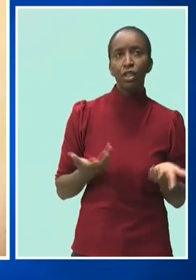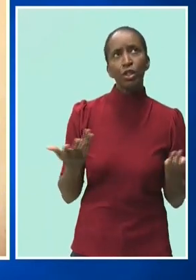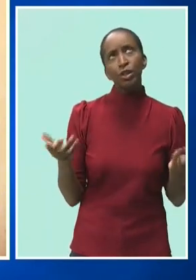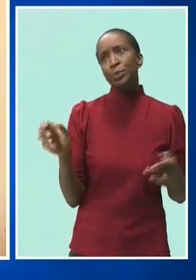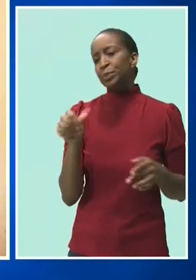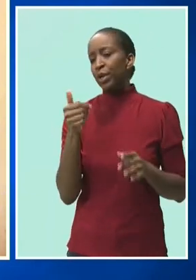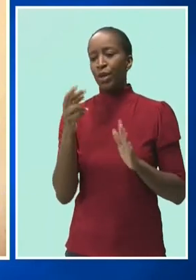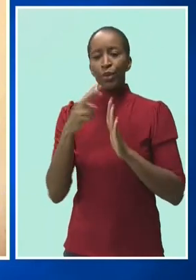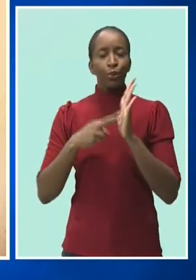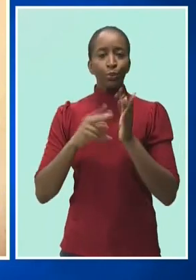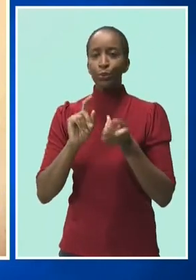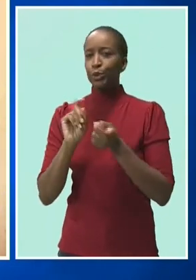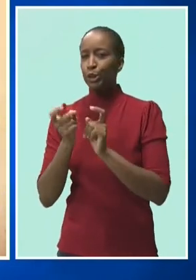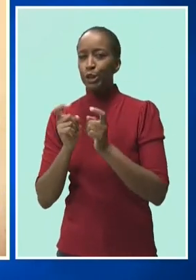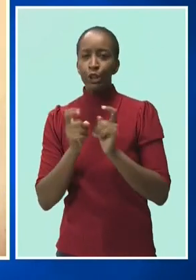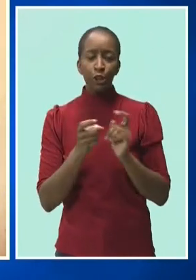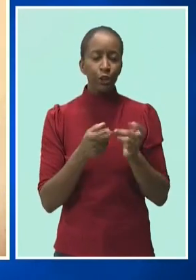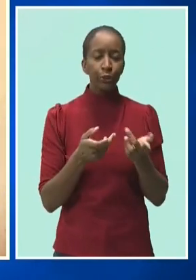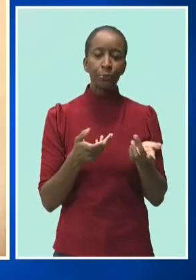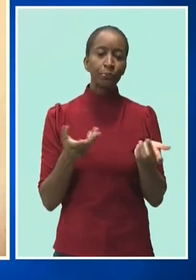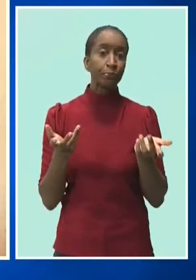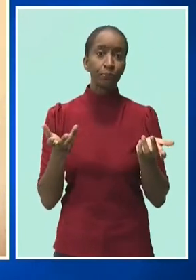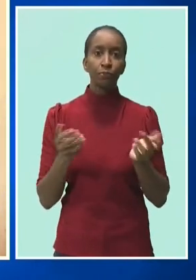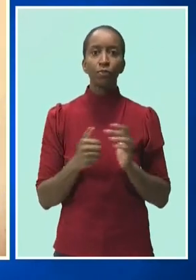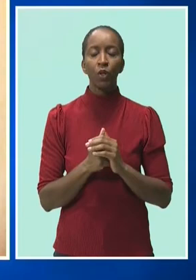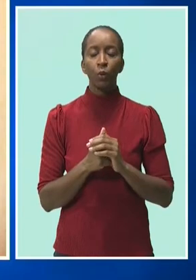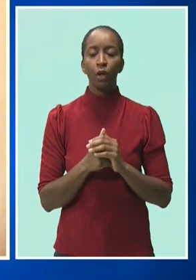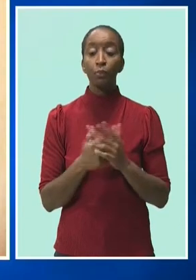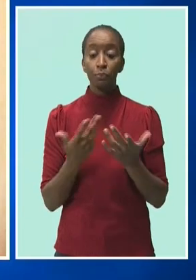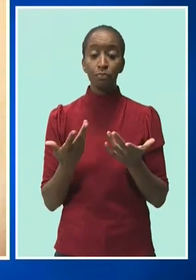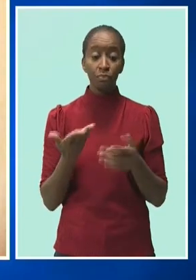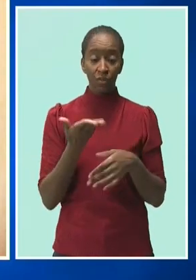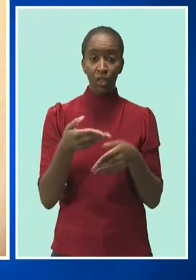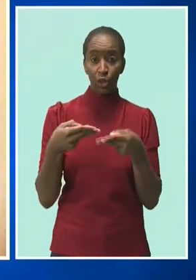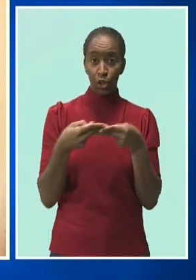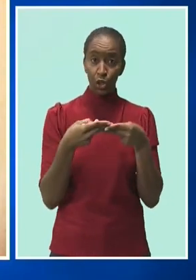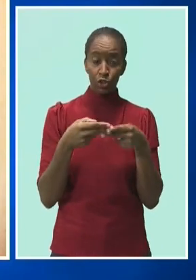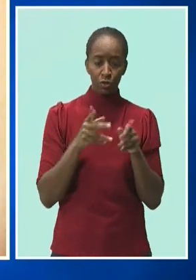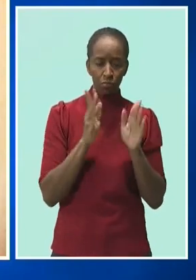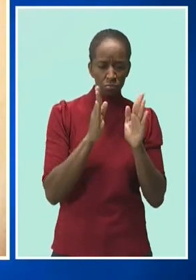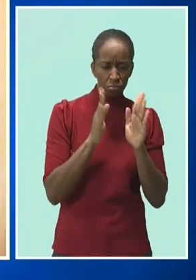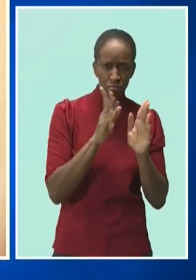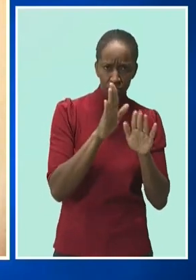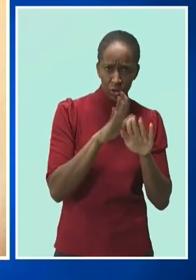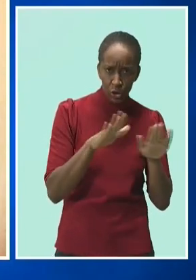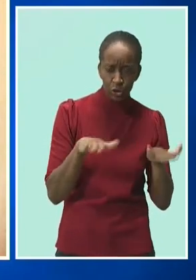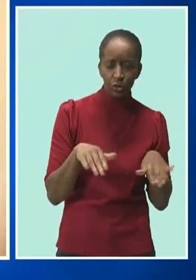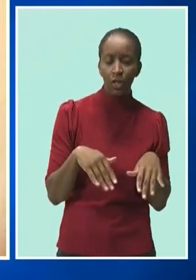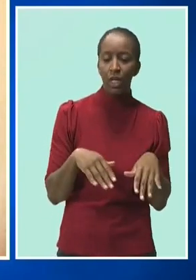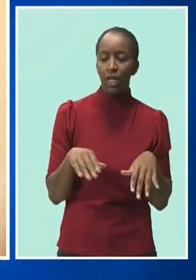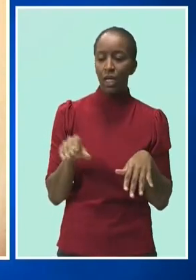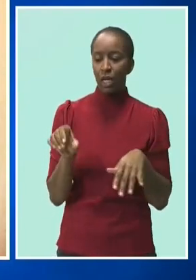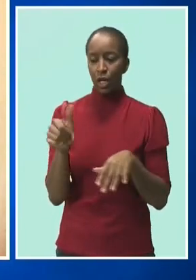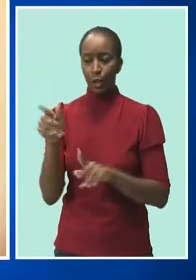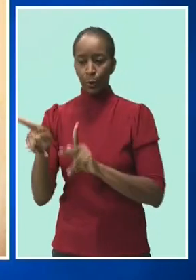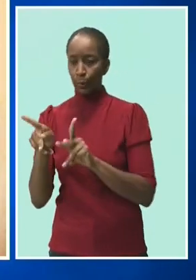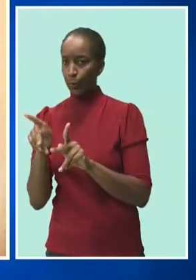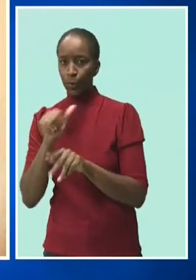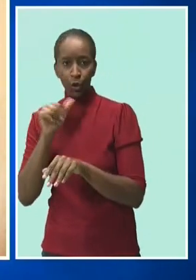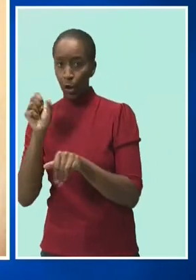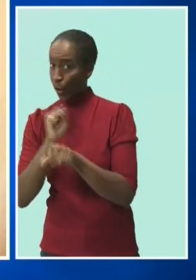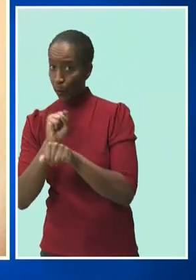where we decided that we would restrict, we would have to seriously restrict the entry of non